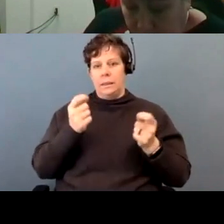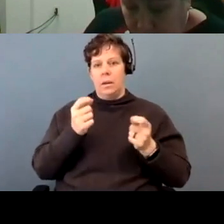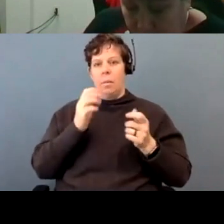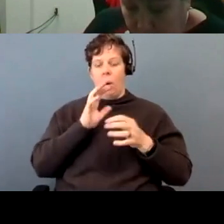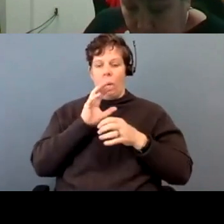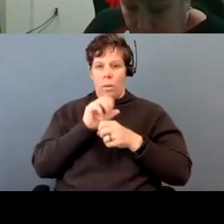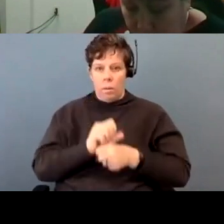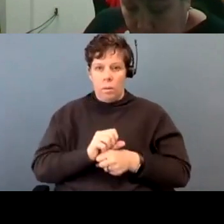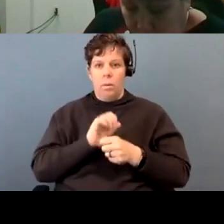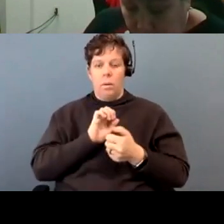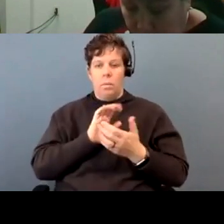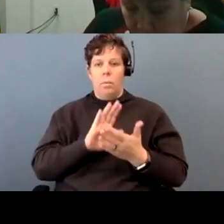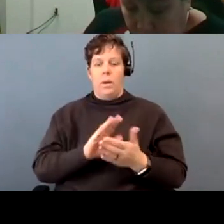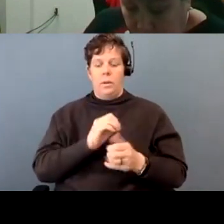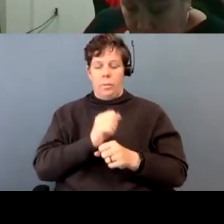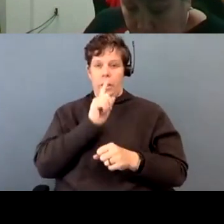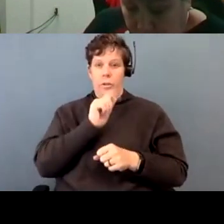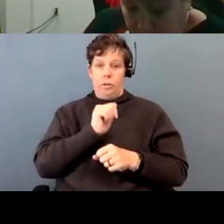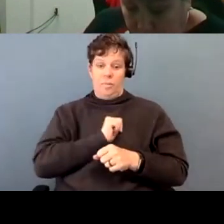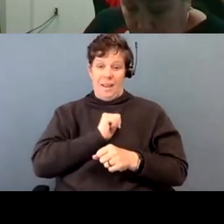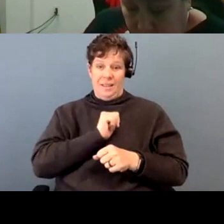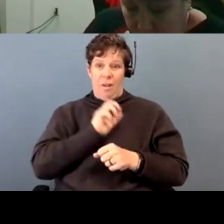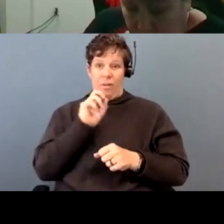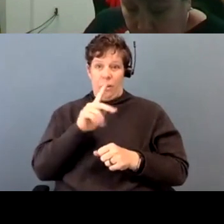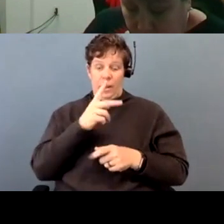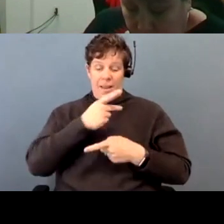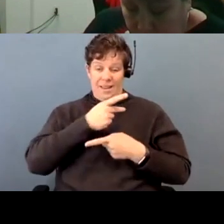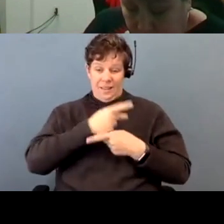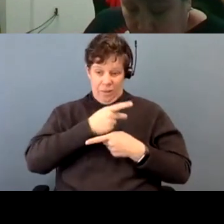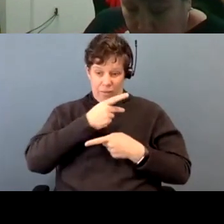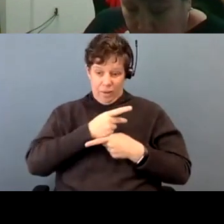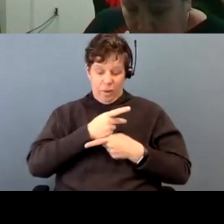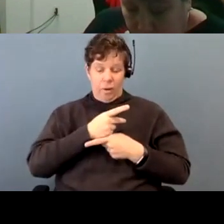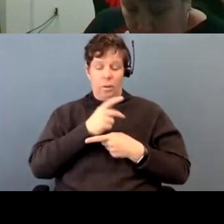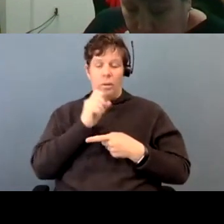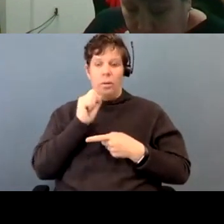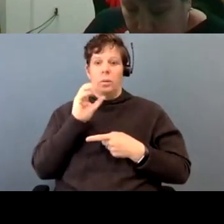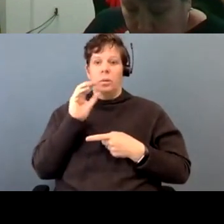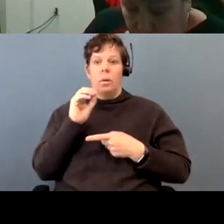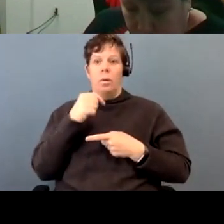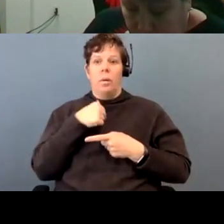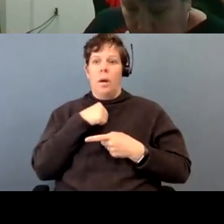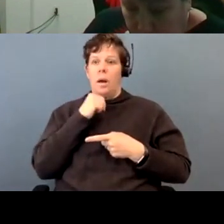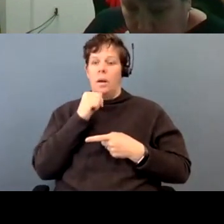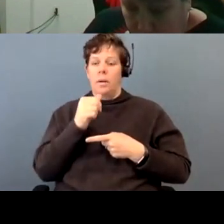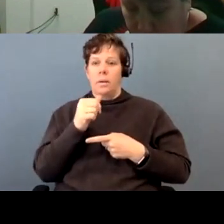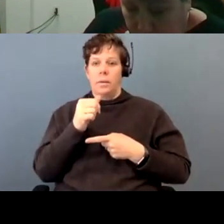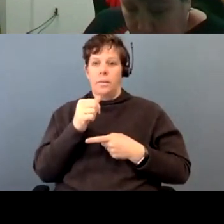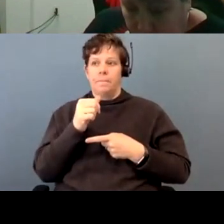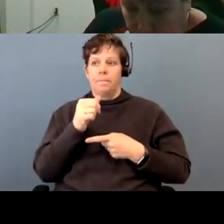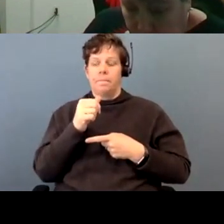I'm okay, self-care, um, so that I don't, you know, I get involved and